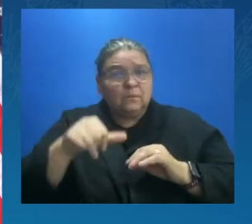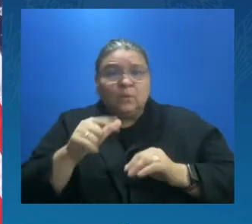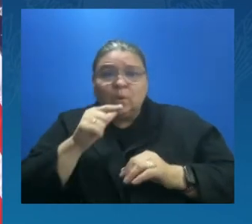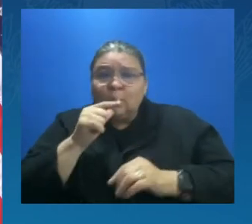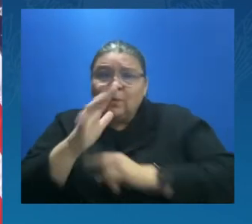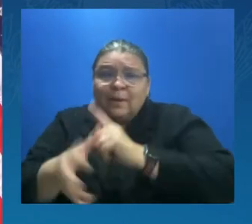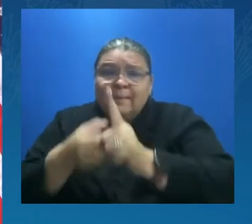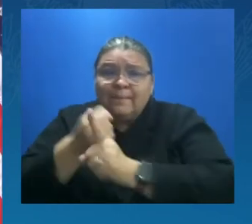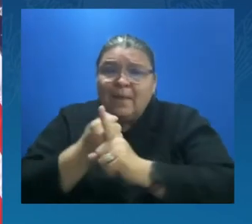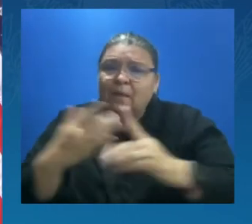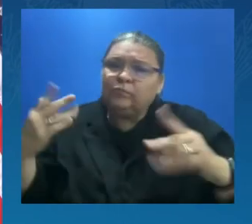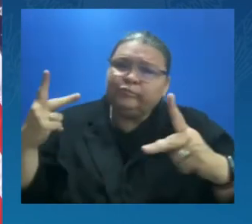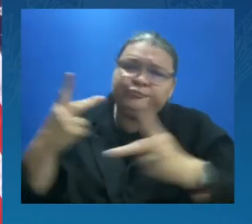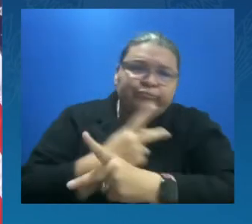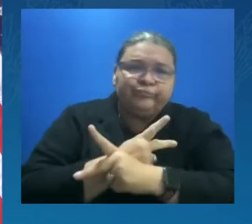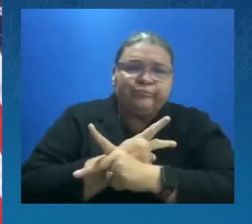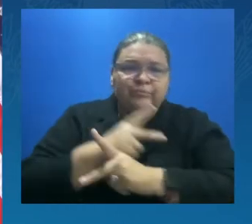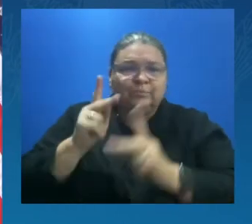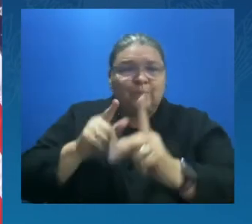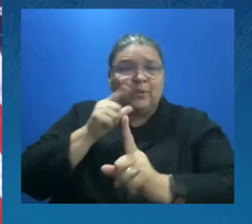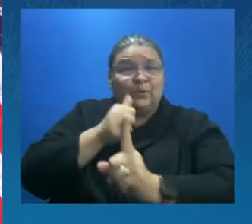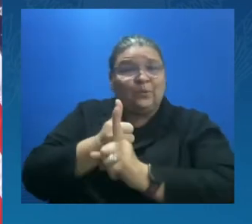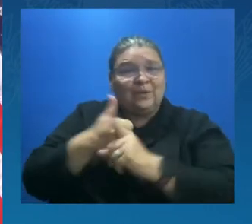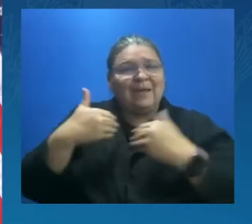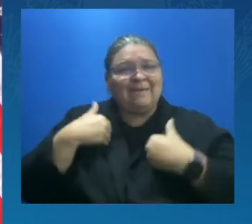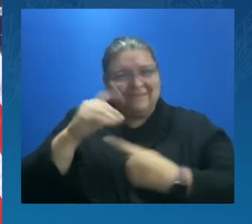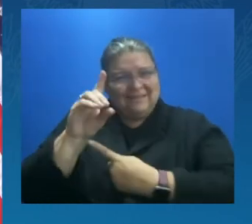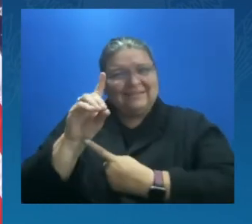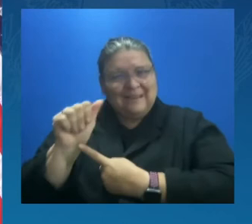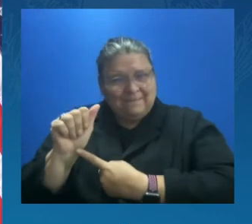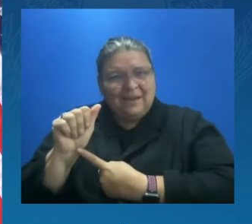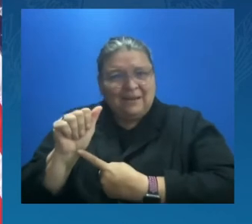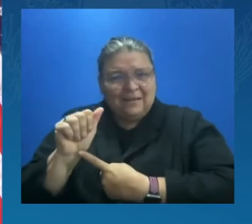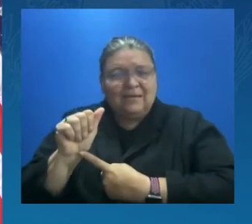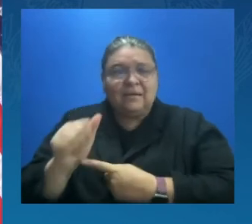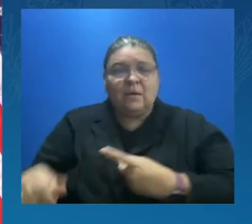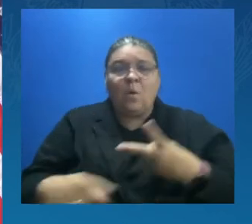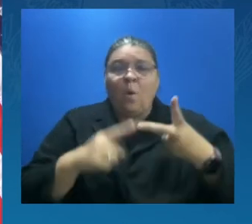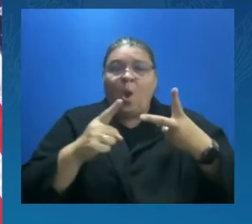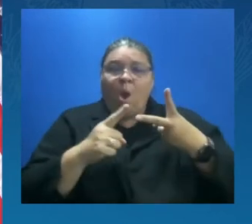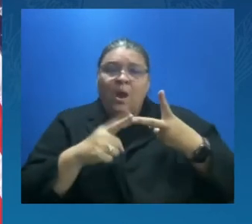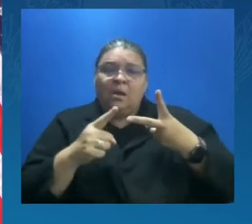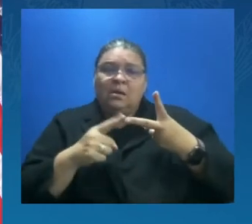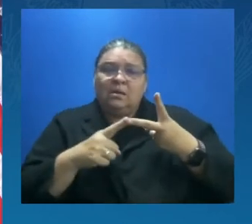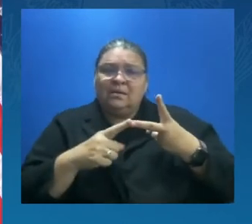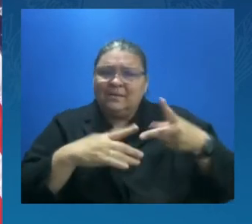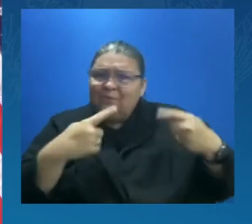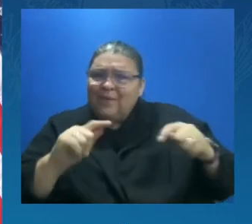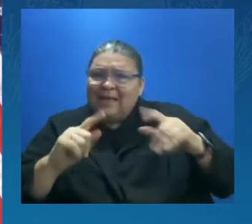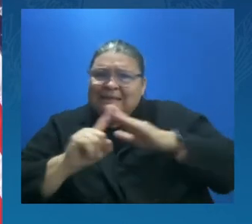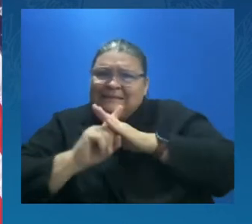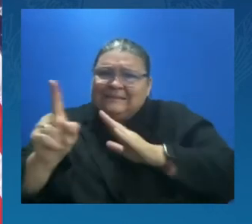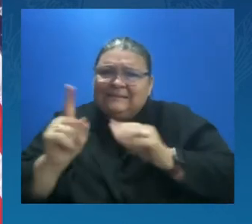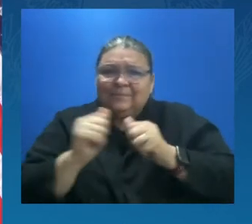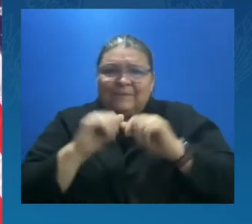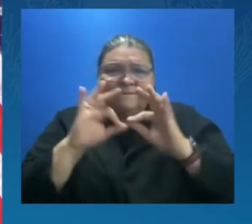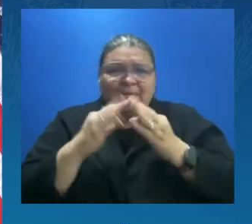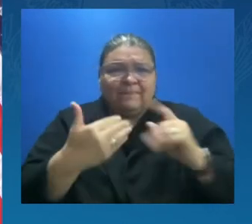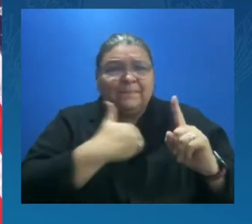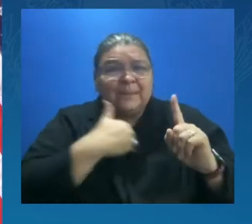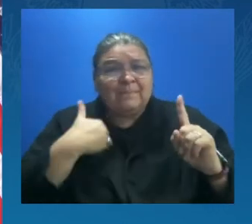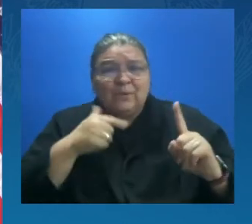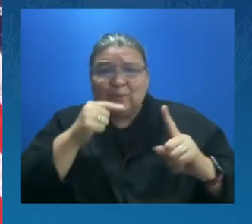more difficult for folks who travel with sick or aging family members, such as a child who might